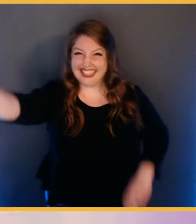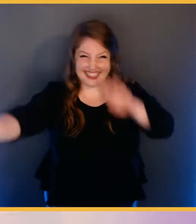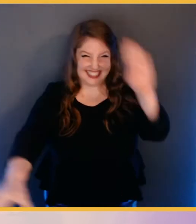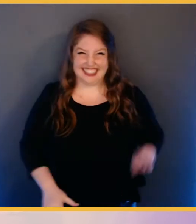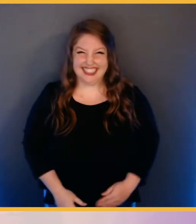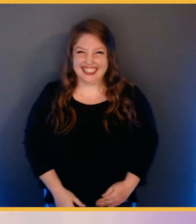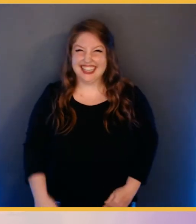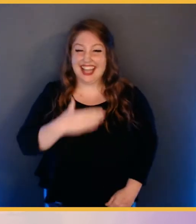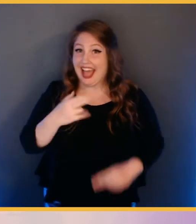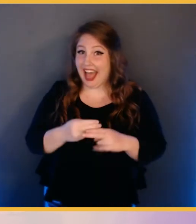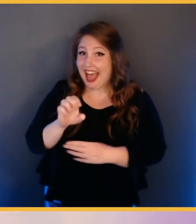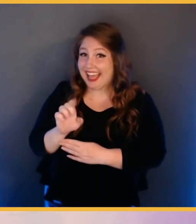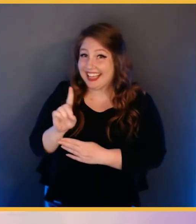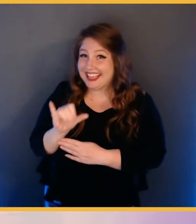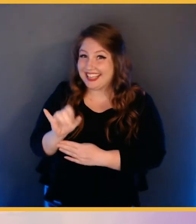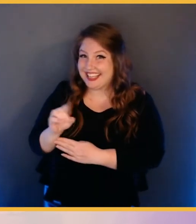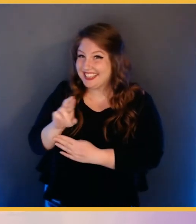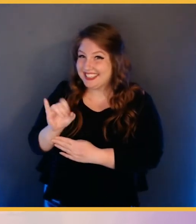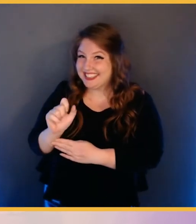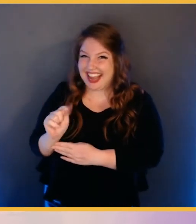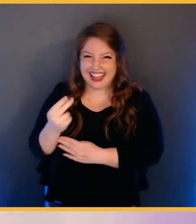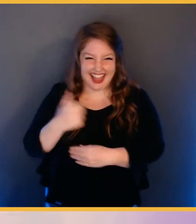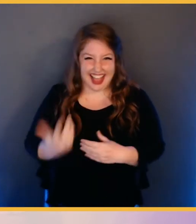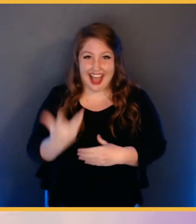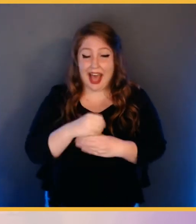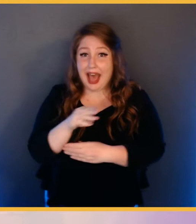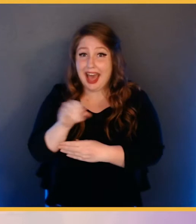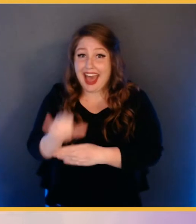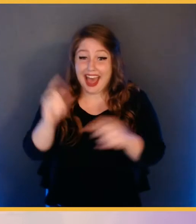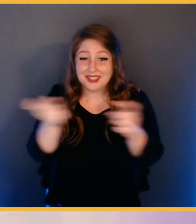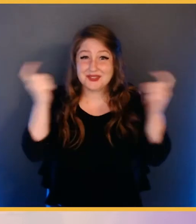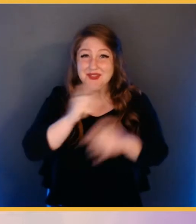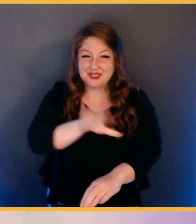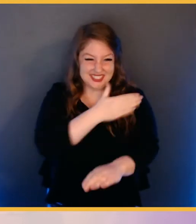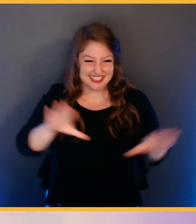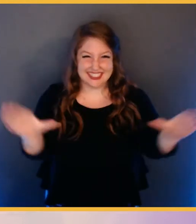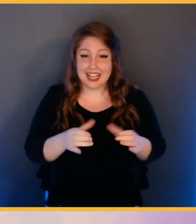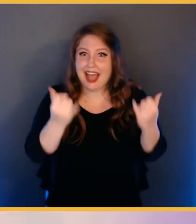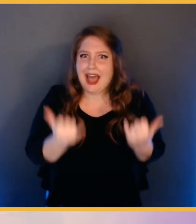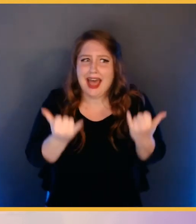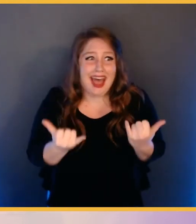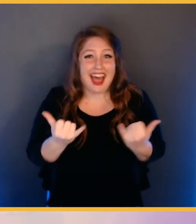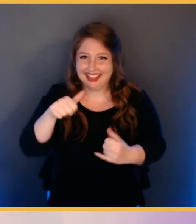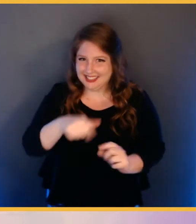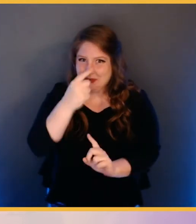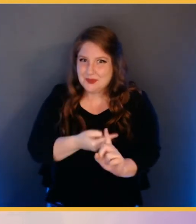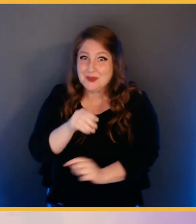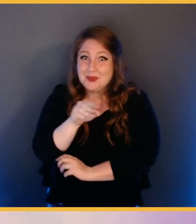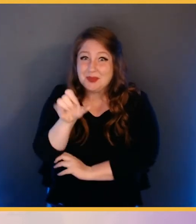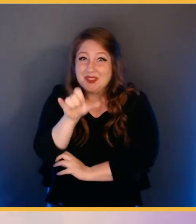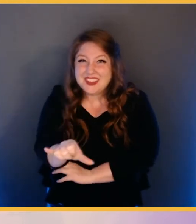Hi everybody! My name is Edie Dreith and I'm with the May Festival Chorus. We are celebrating during this May.